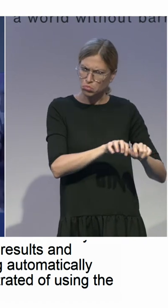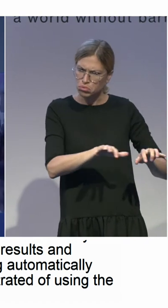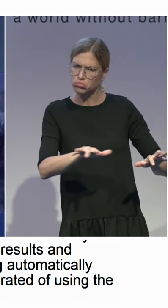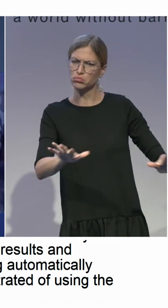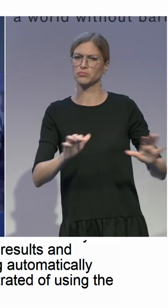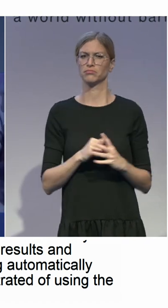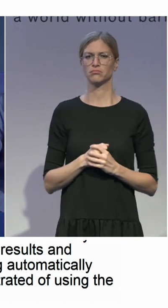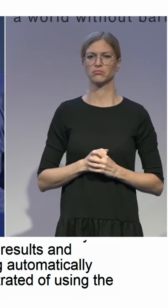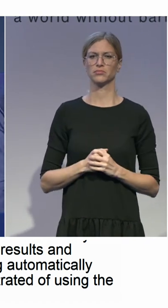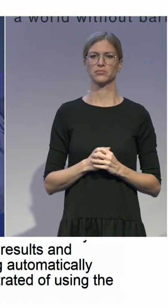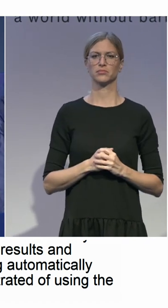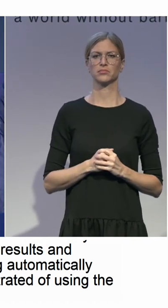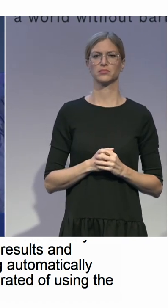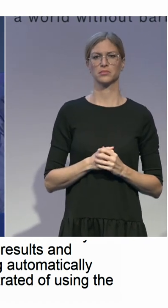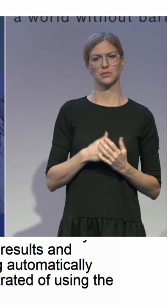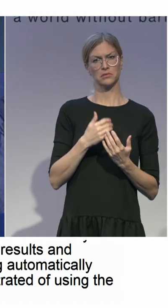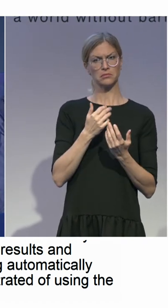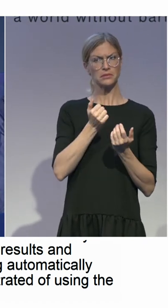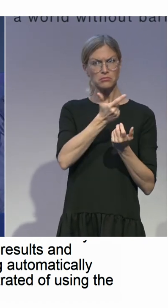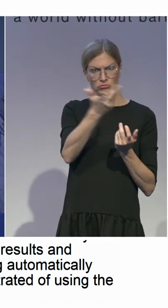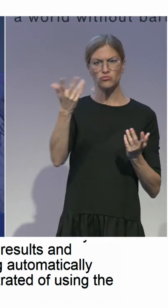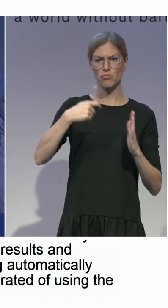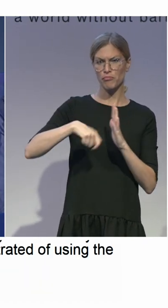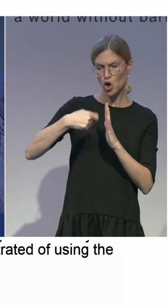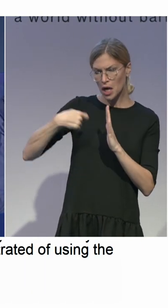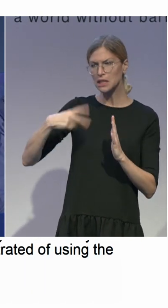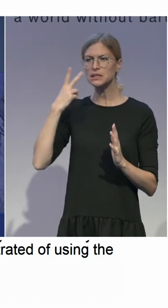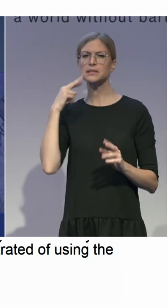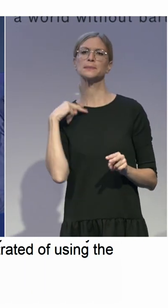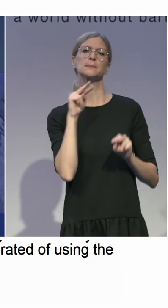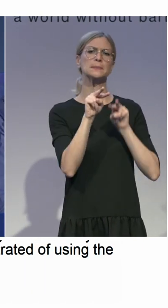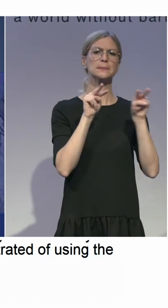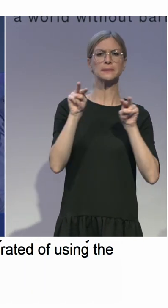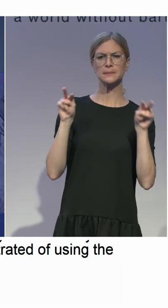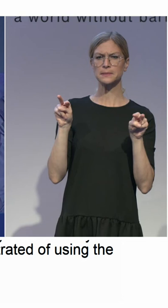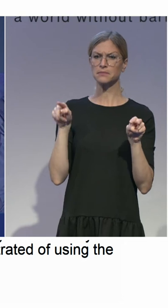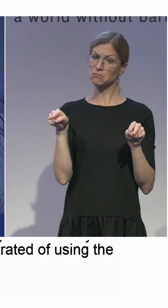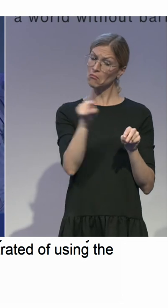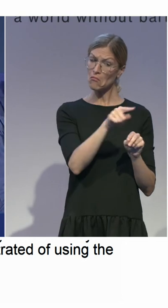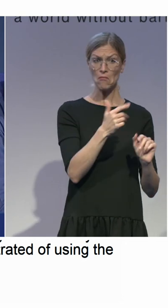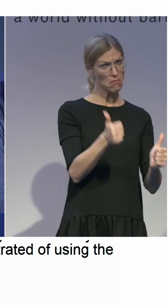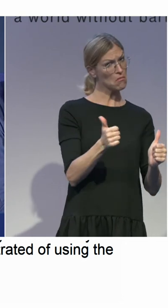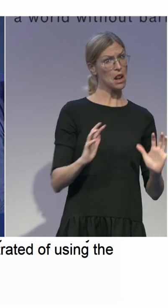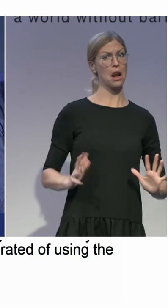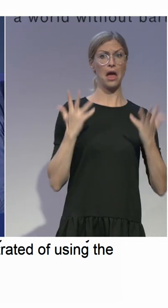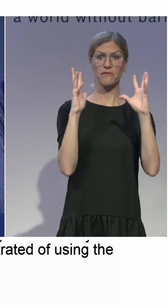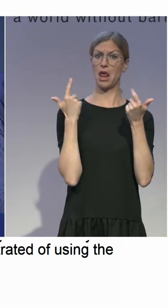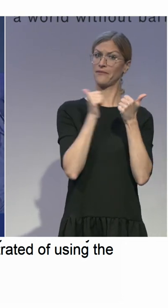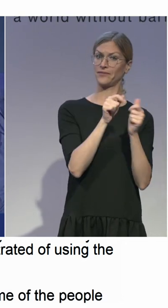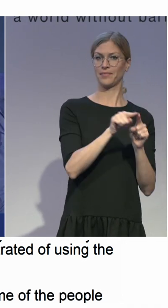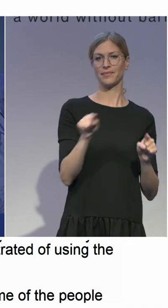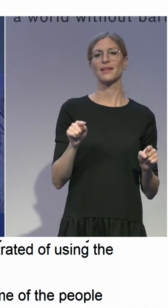I have seen some of the people who really made it in life. It's still relatively small numbers and we need to see it